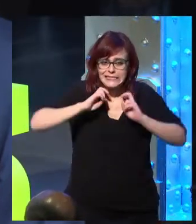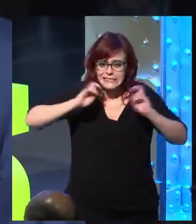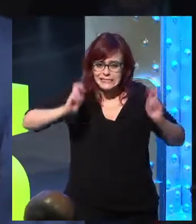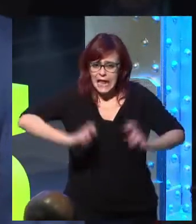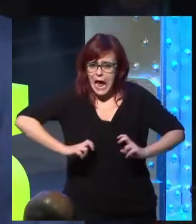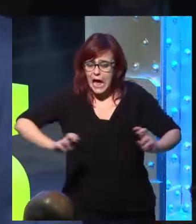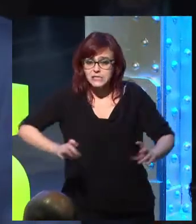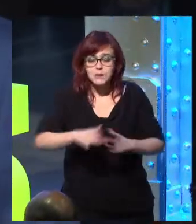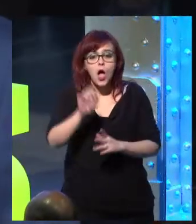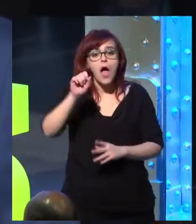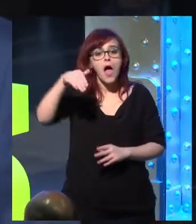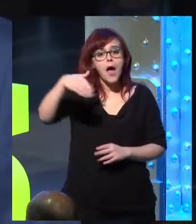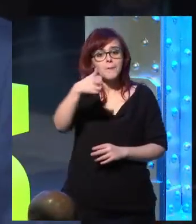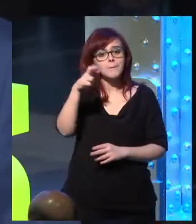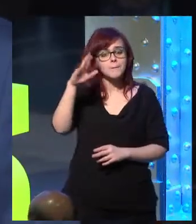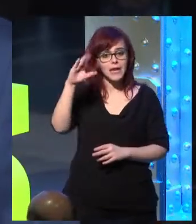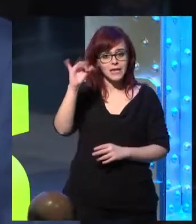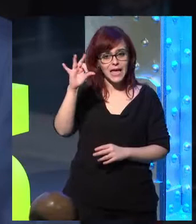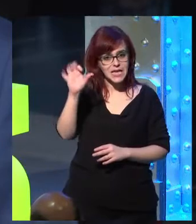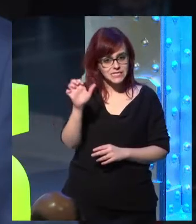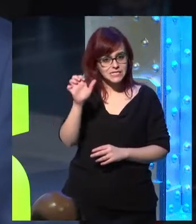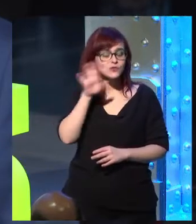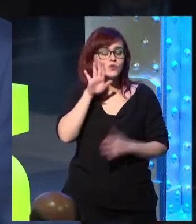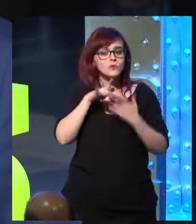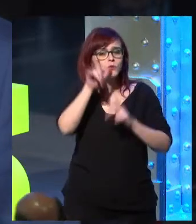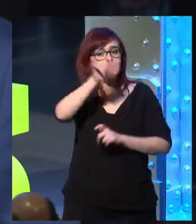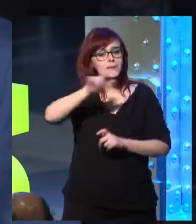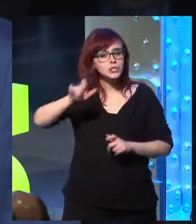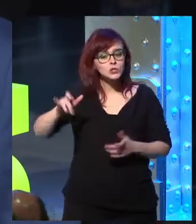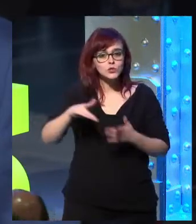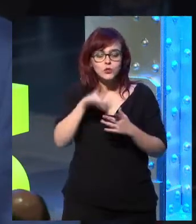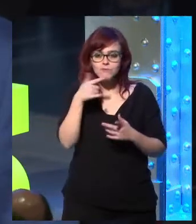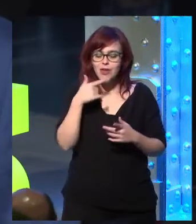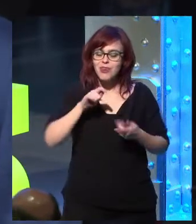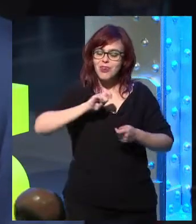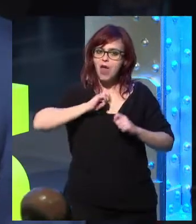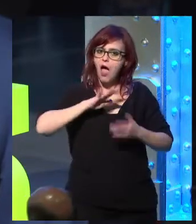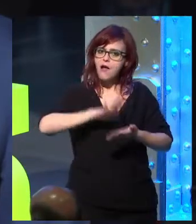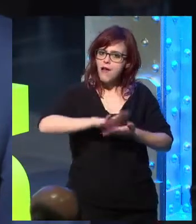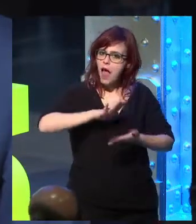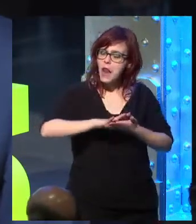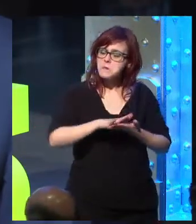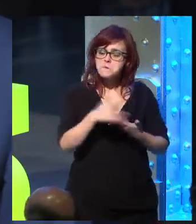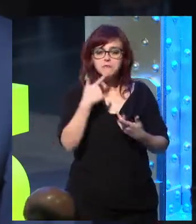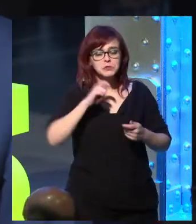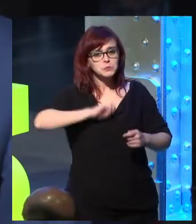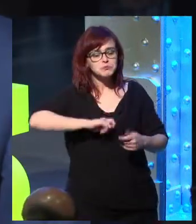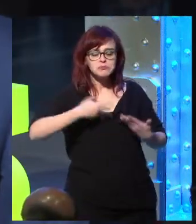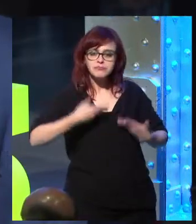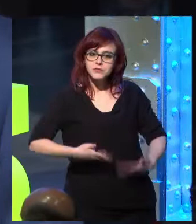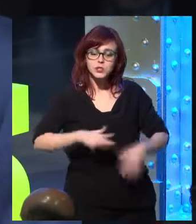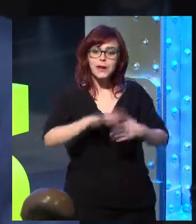stressed. And in the case of Amber Case, it's just the opposite. She is exudating